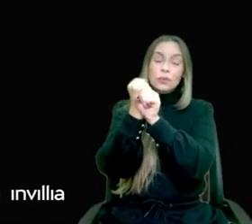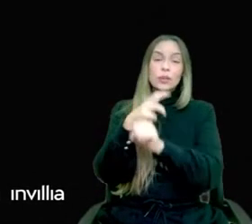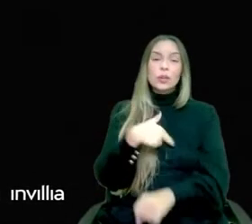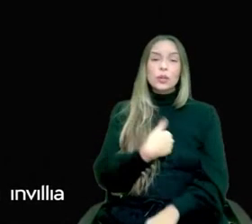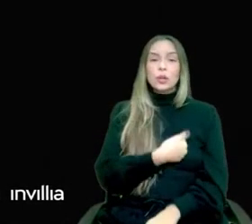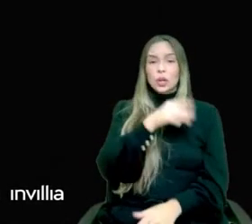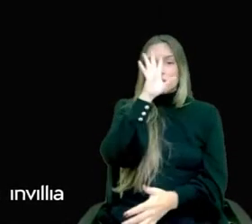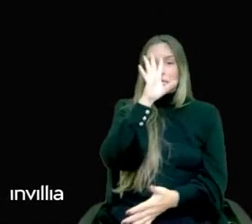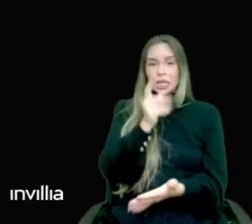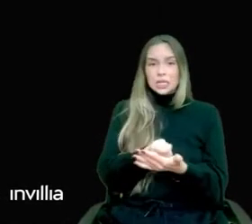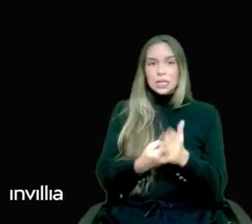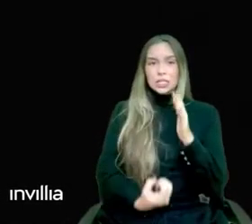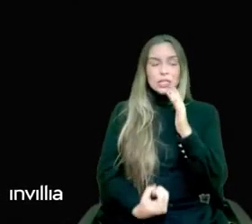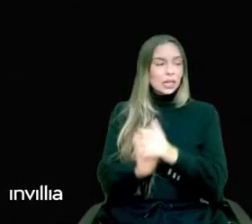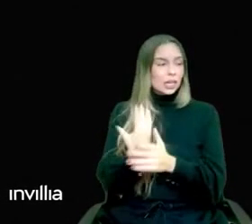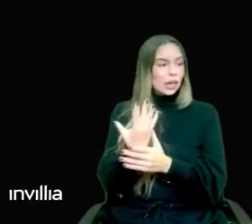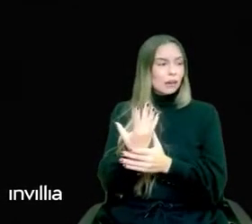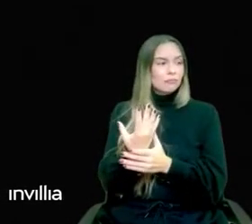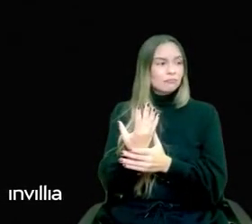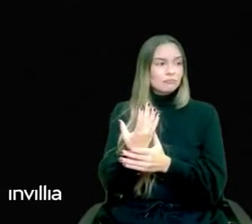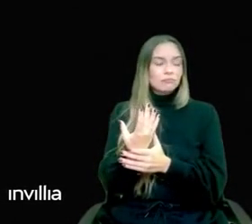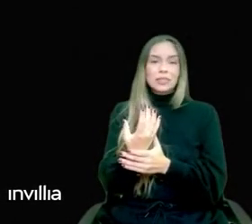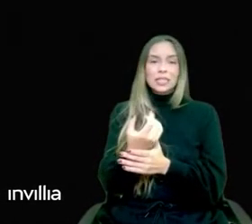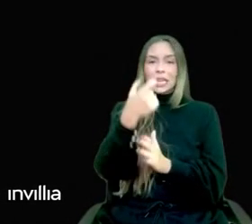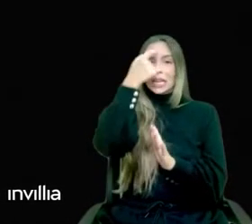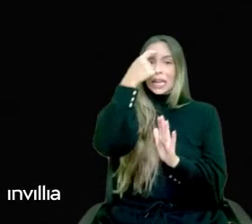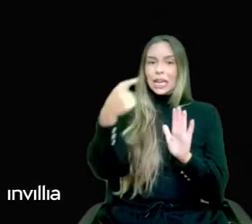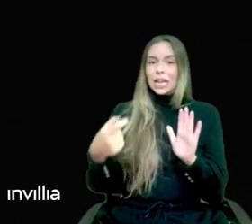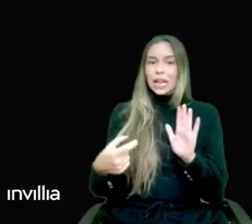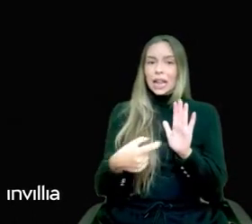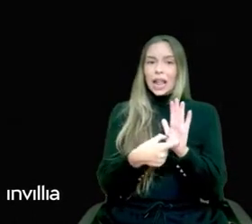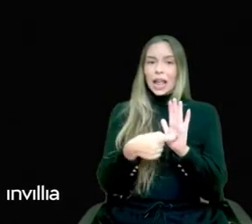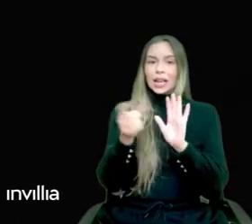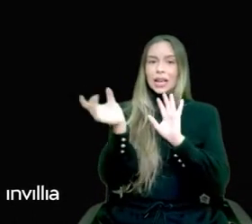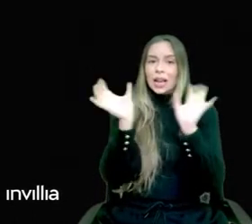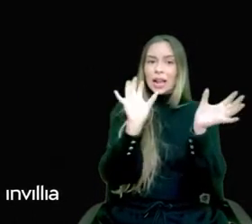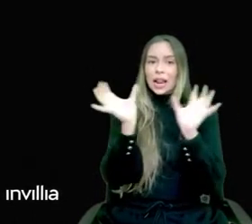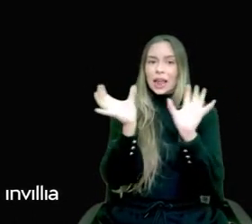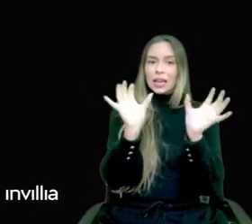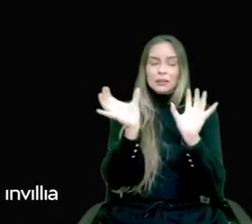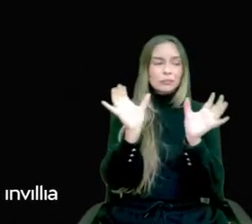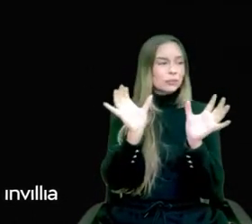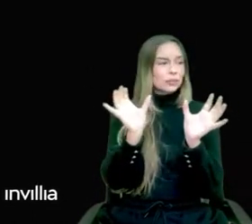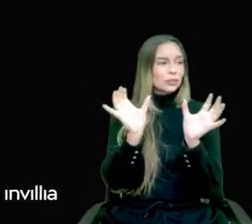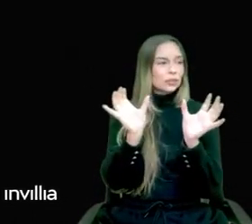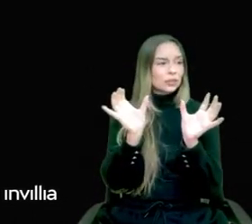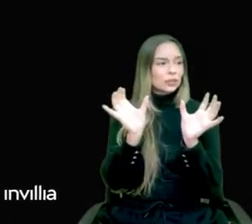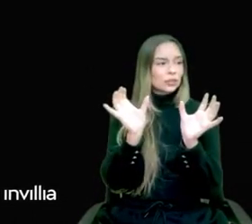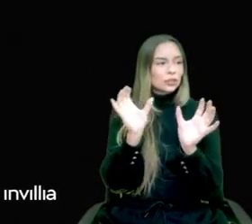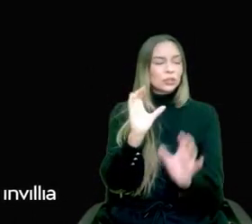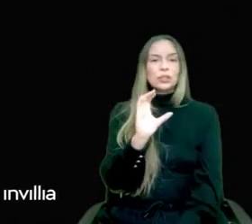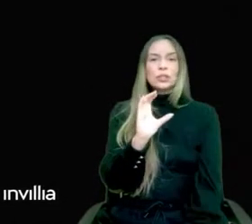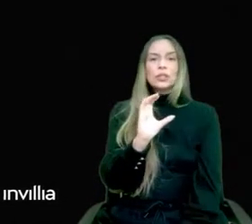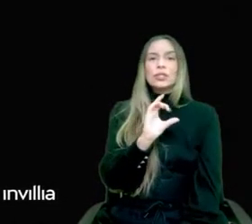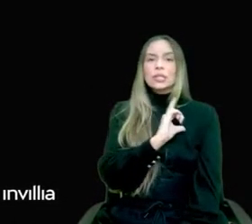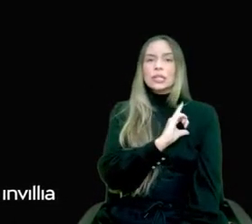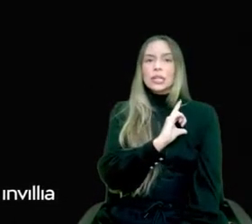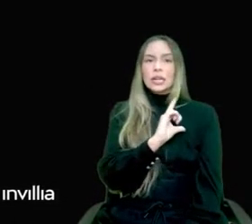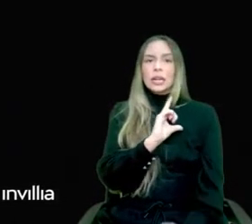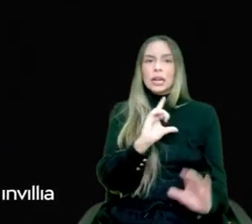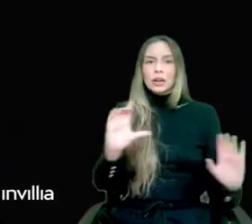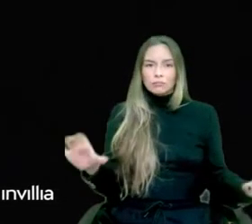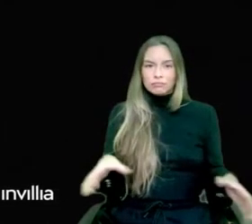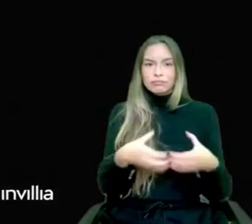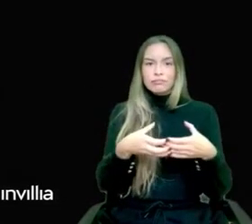the AI Climate Coalition. While dealing with the immediate priority